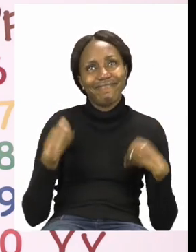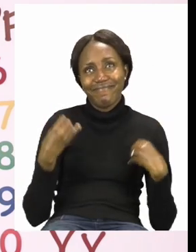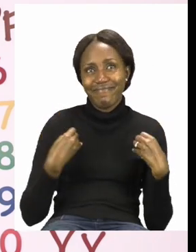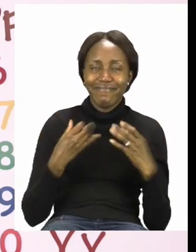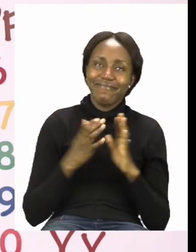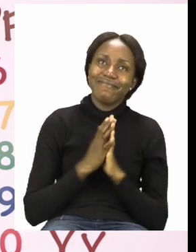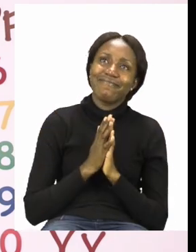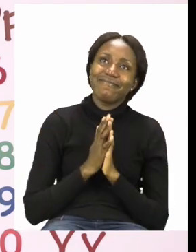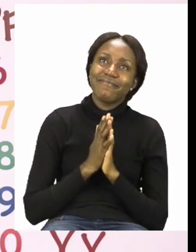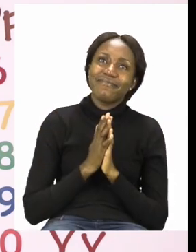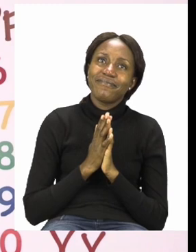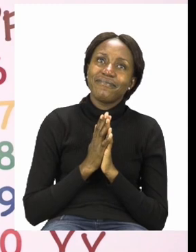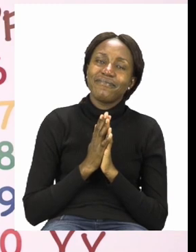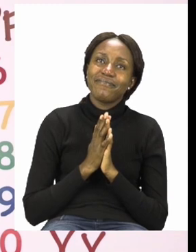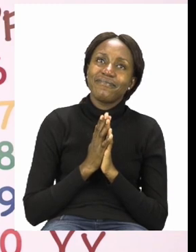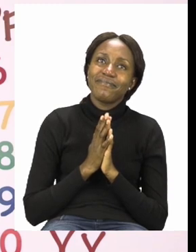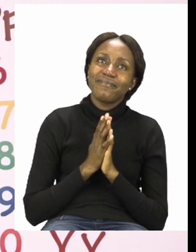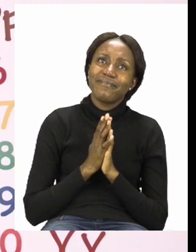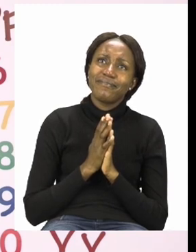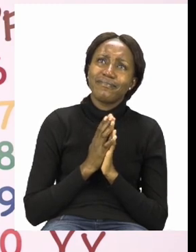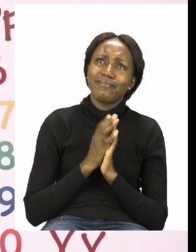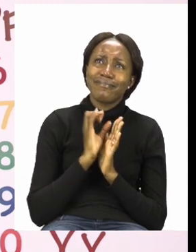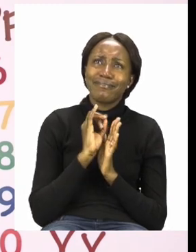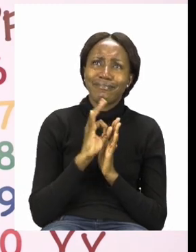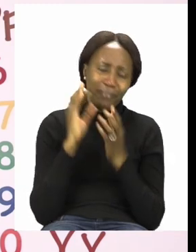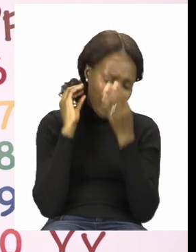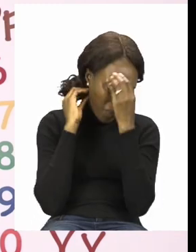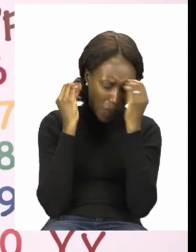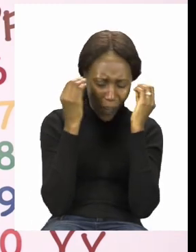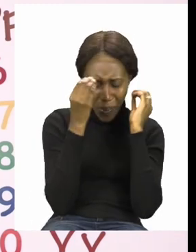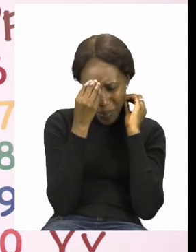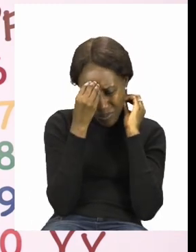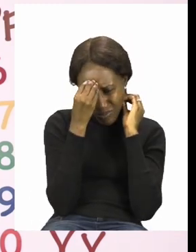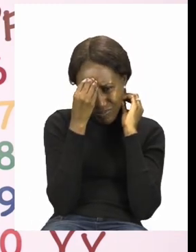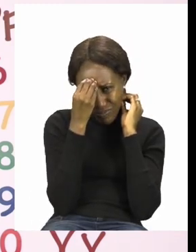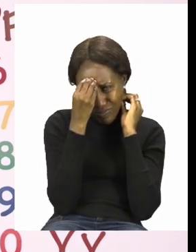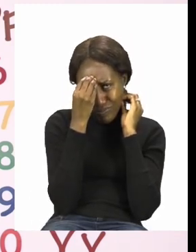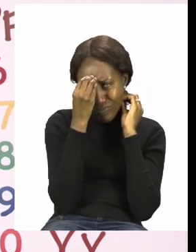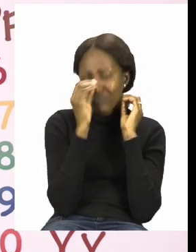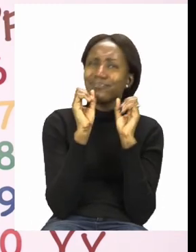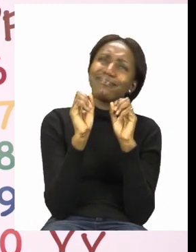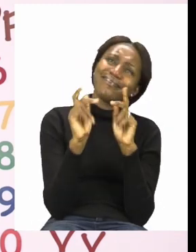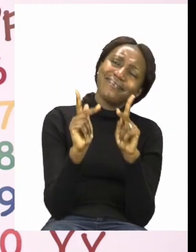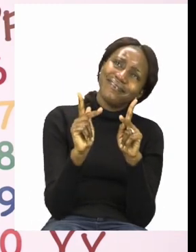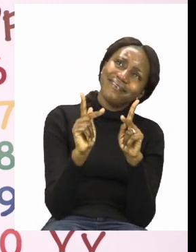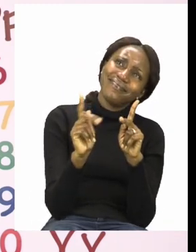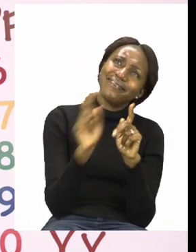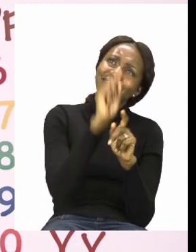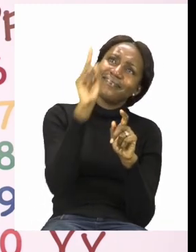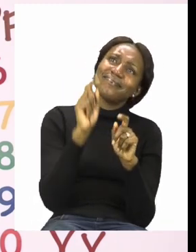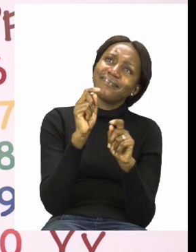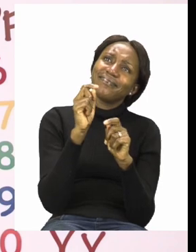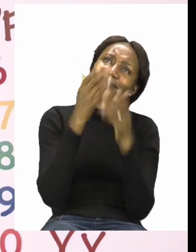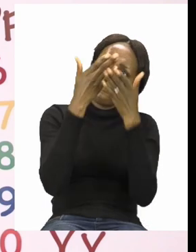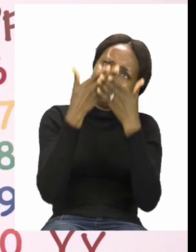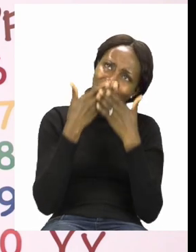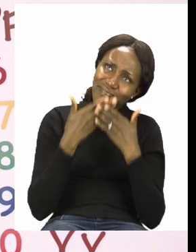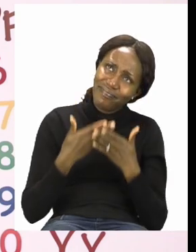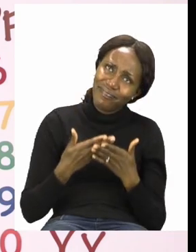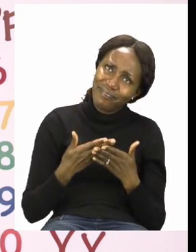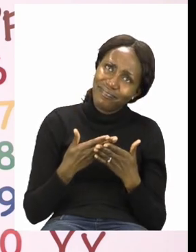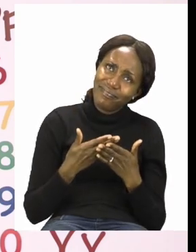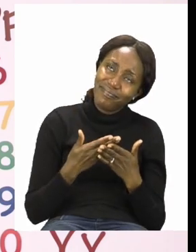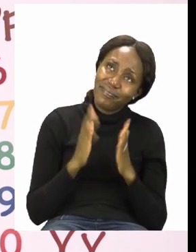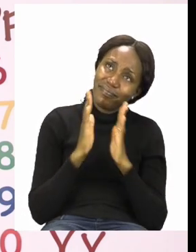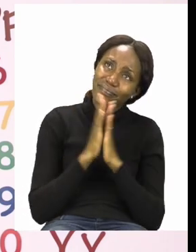if you are lost or you're not sure what to do, that's okay. You can always ask for help. Just make sure